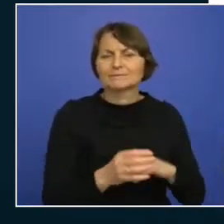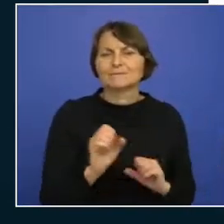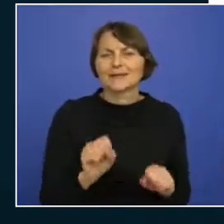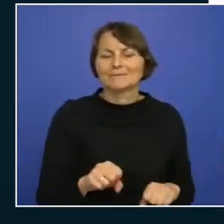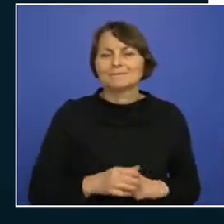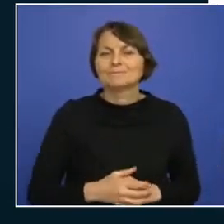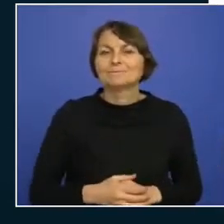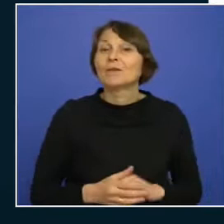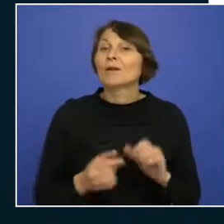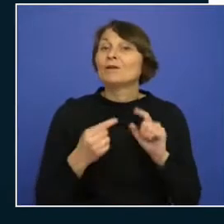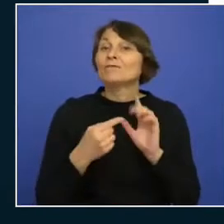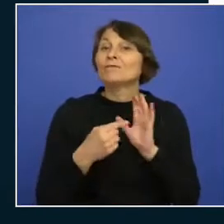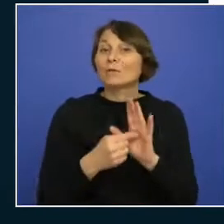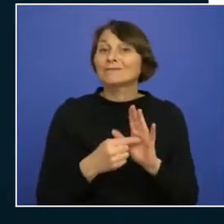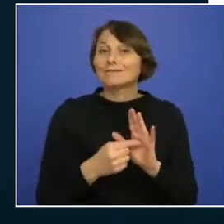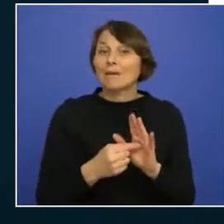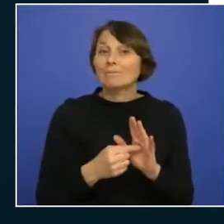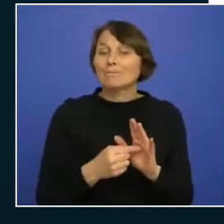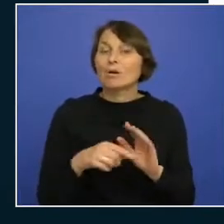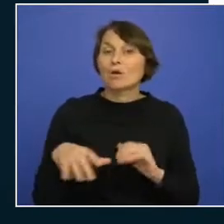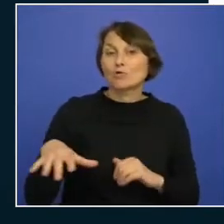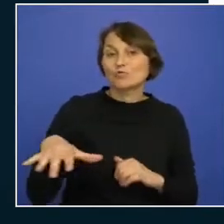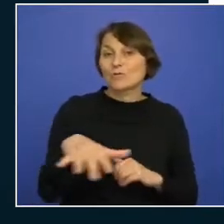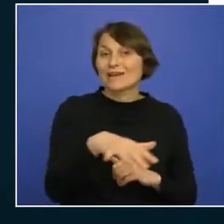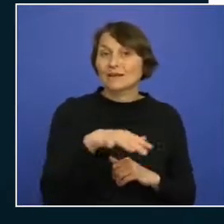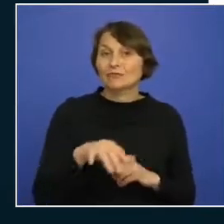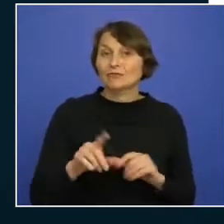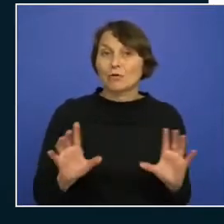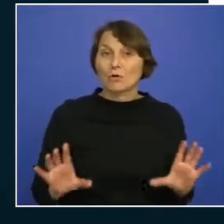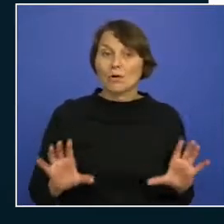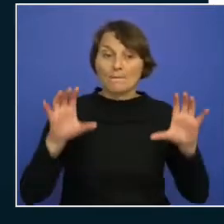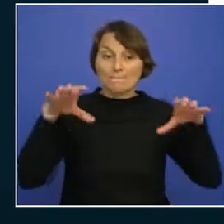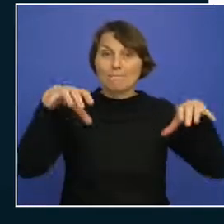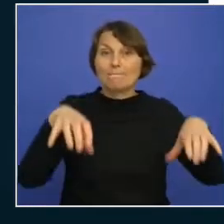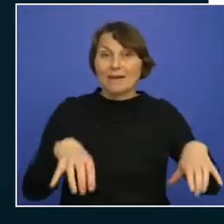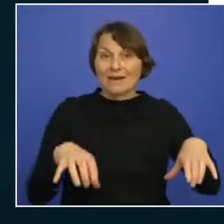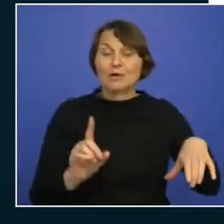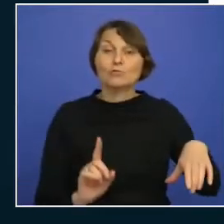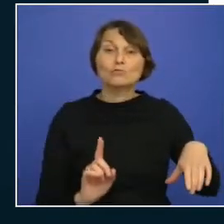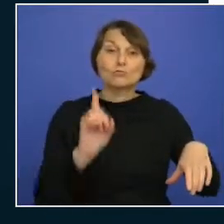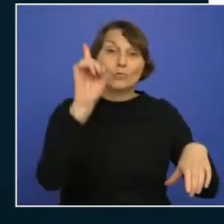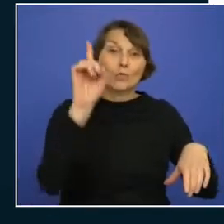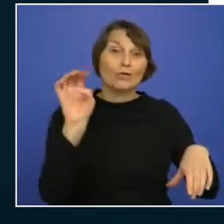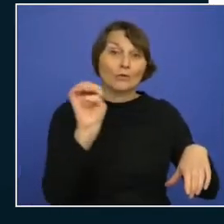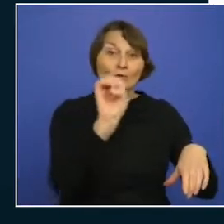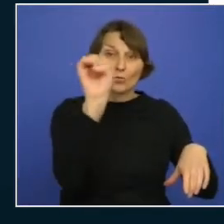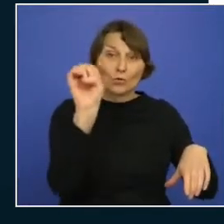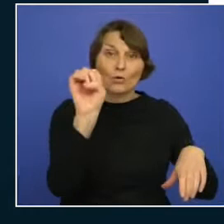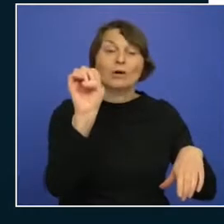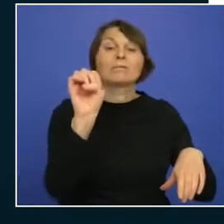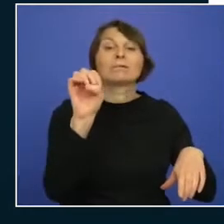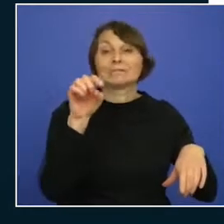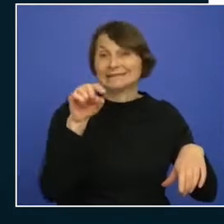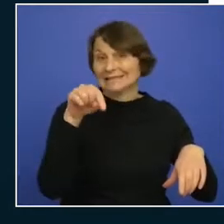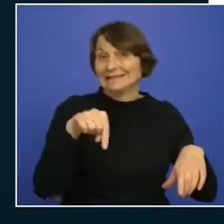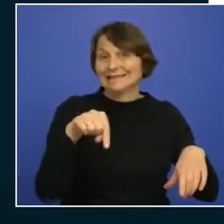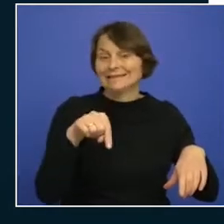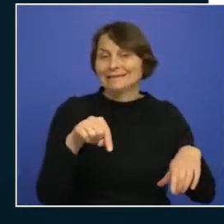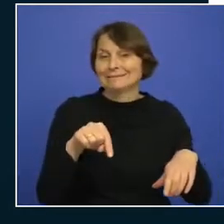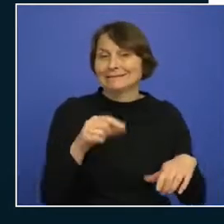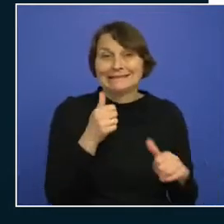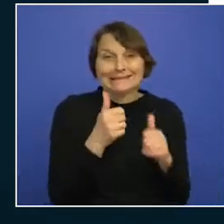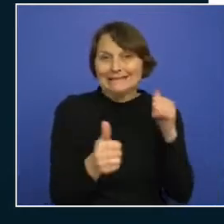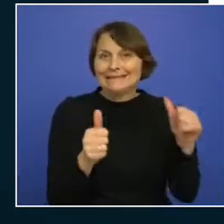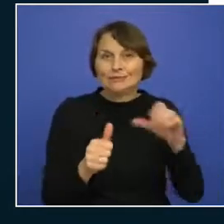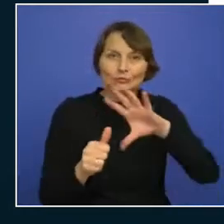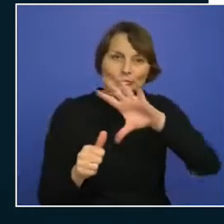regional pair for West Europe is North Europe most people in Europe know that but so every region has a pair East US, Central US I